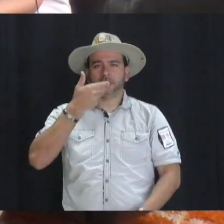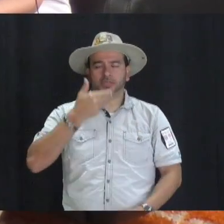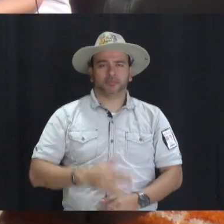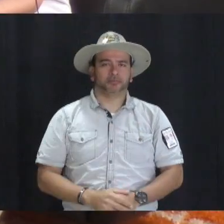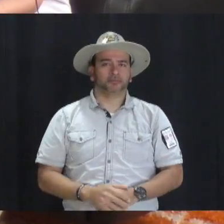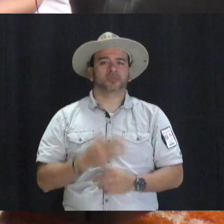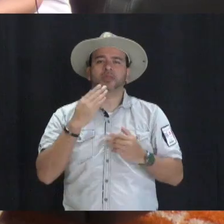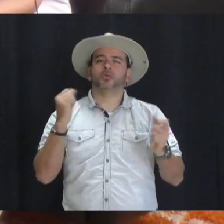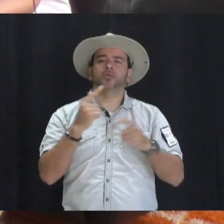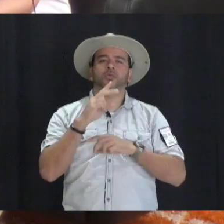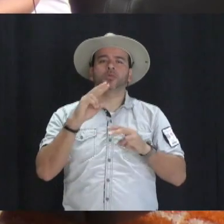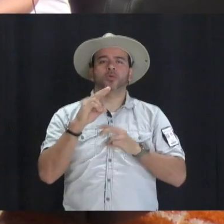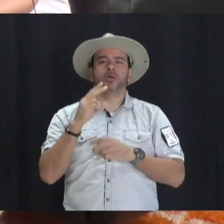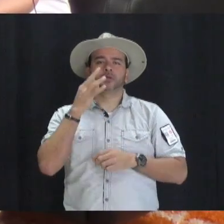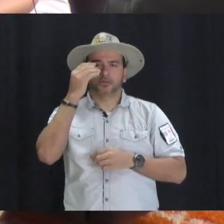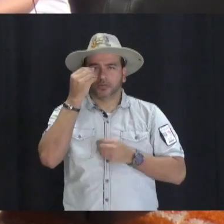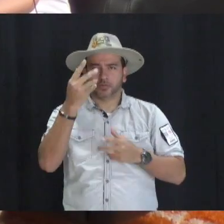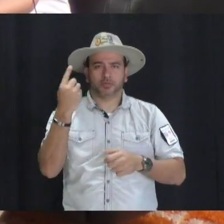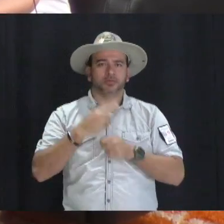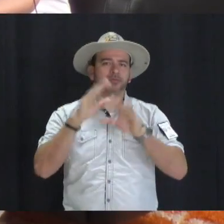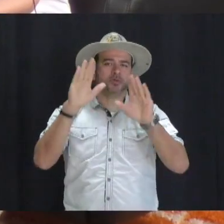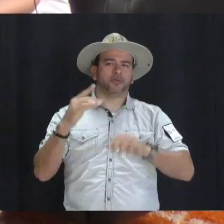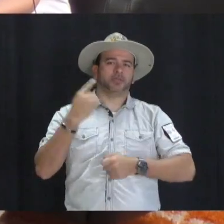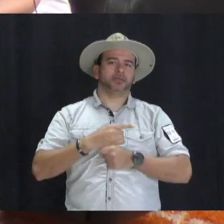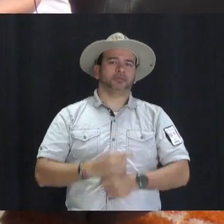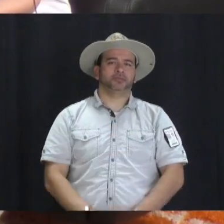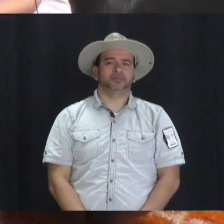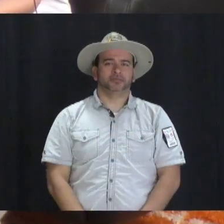Thank you everyone for watching Brave TV News and have a great day Braves.